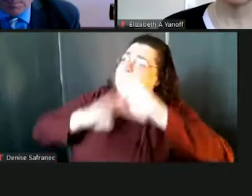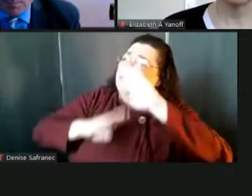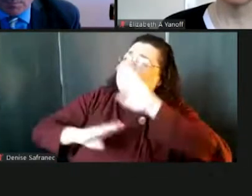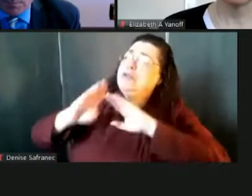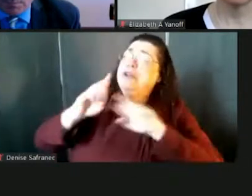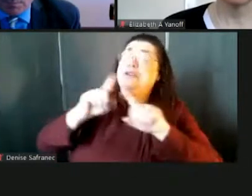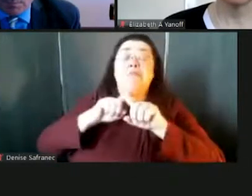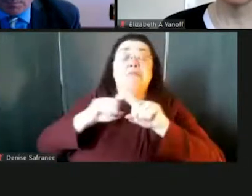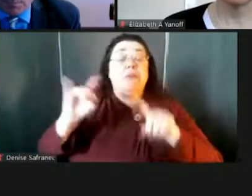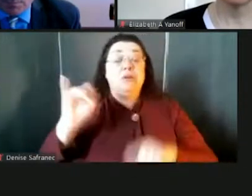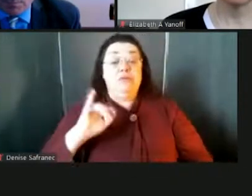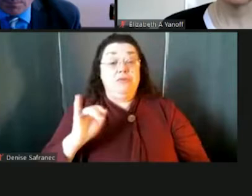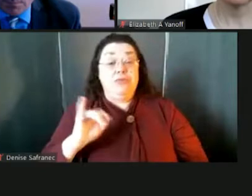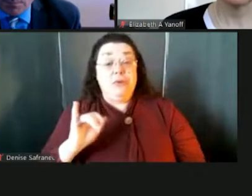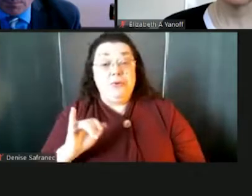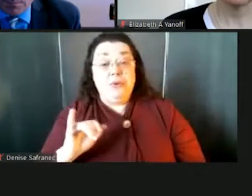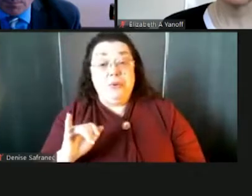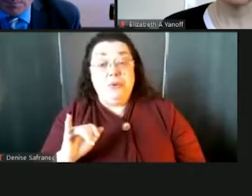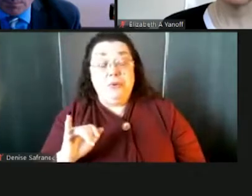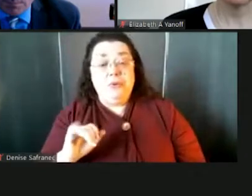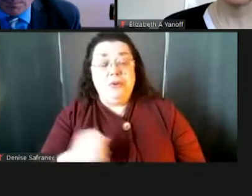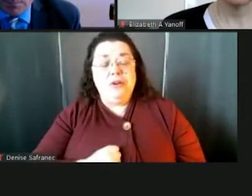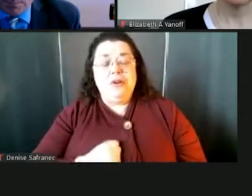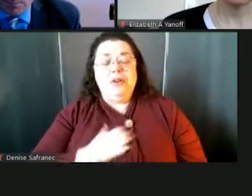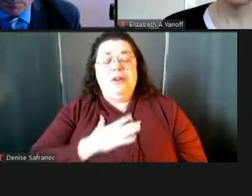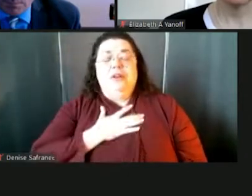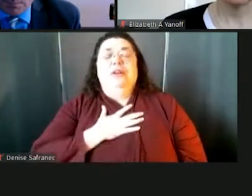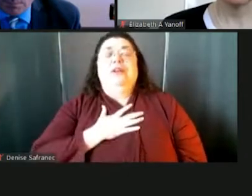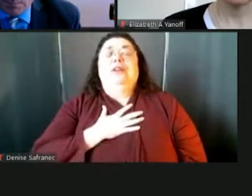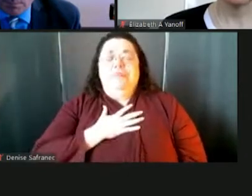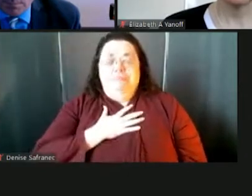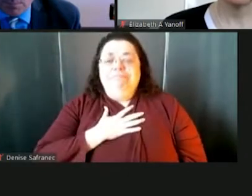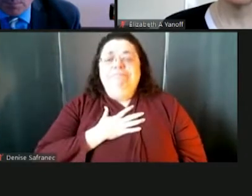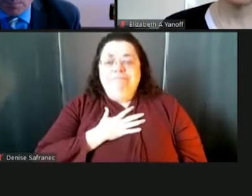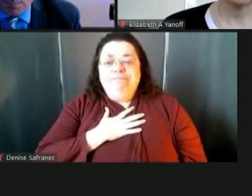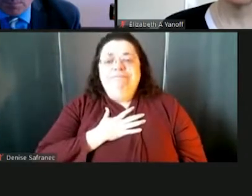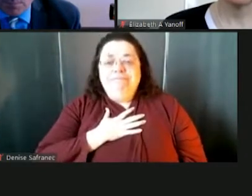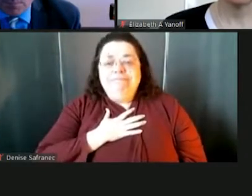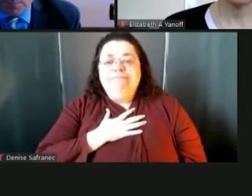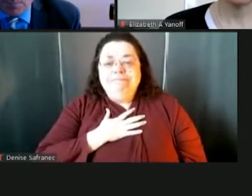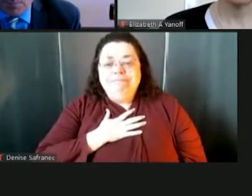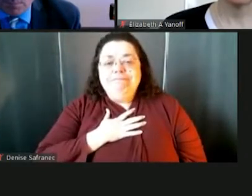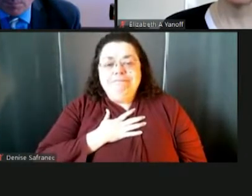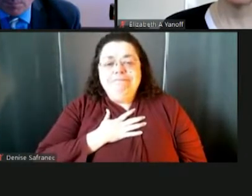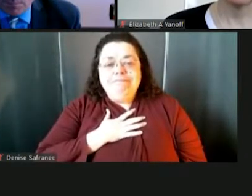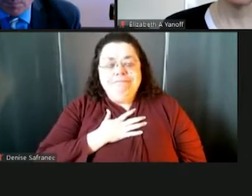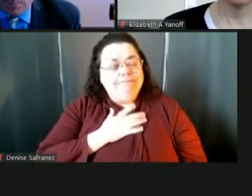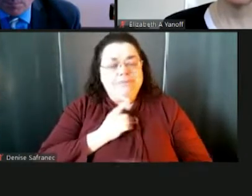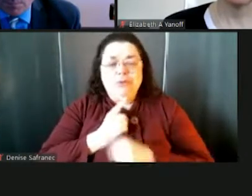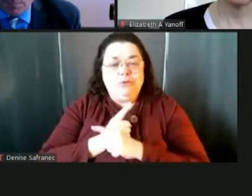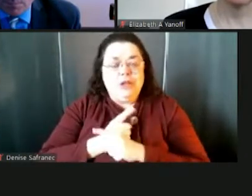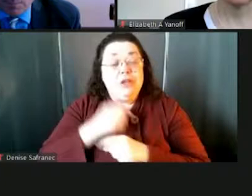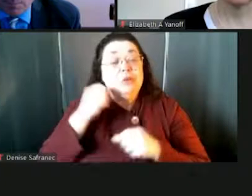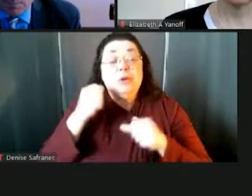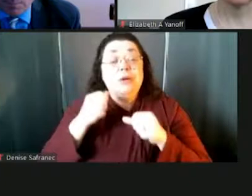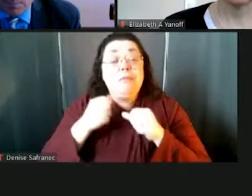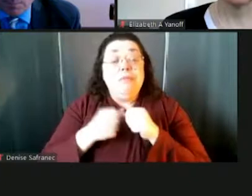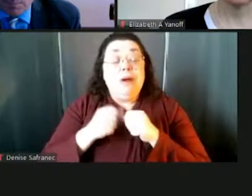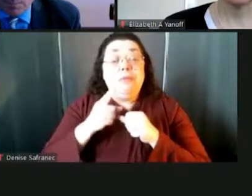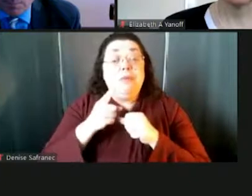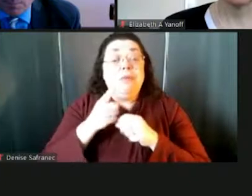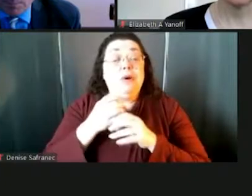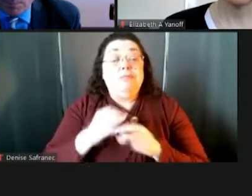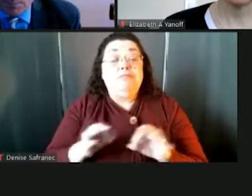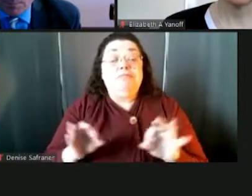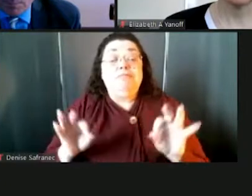it's also the most rewarding job that there is. Uh, so you're on the right track. If you can remember one thing as